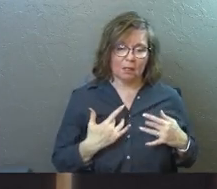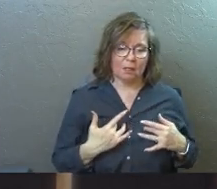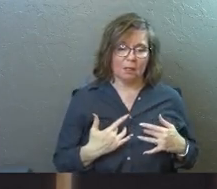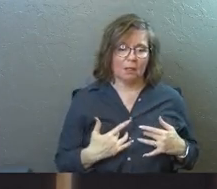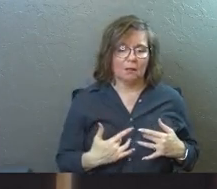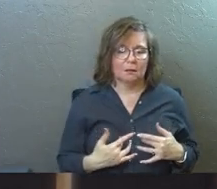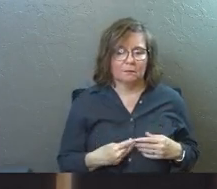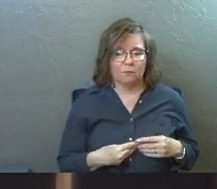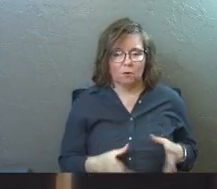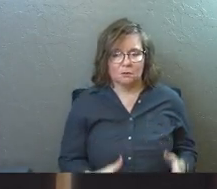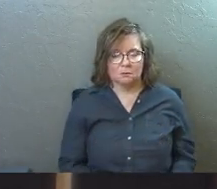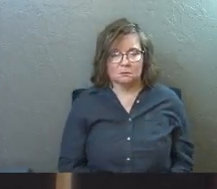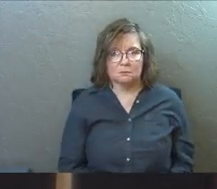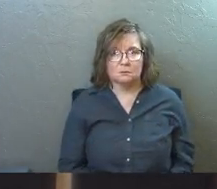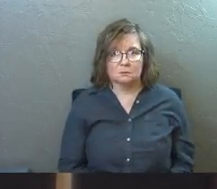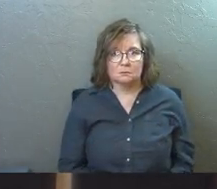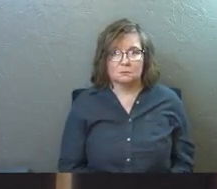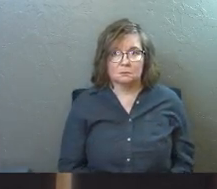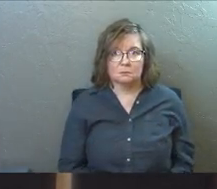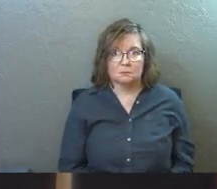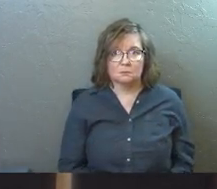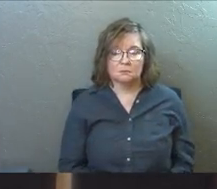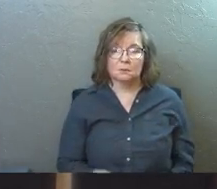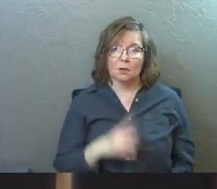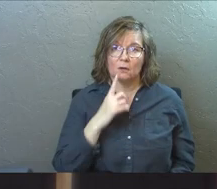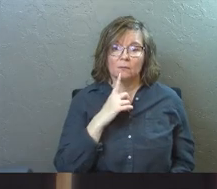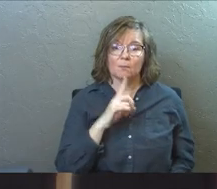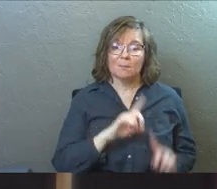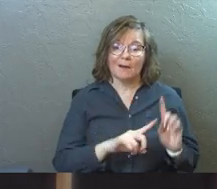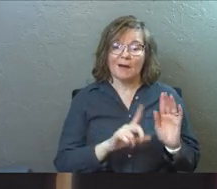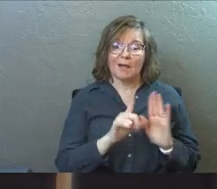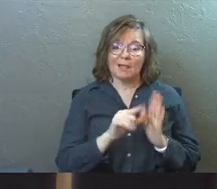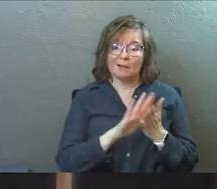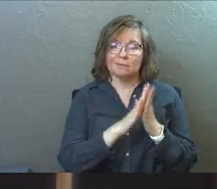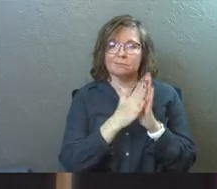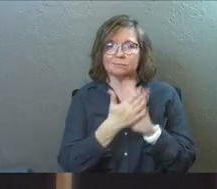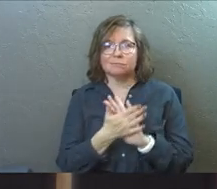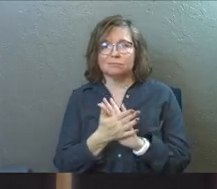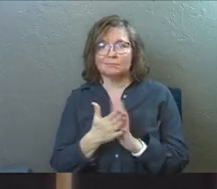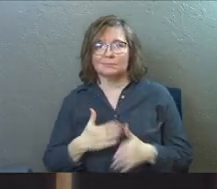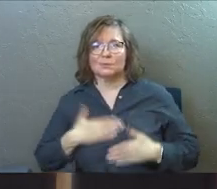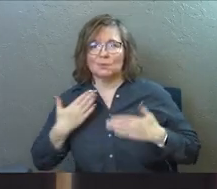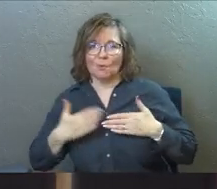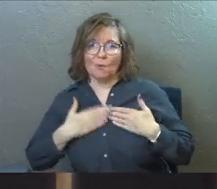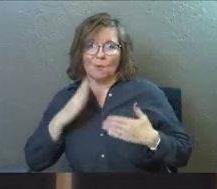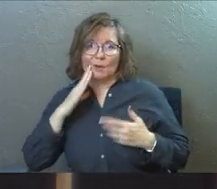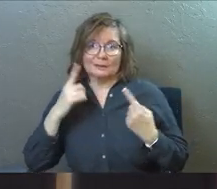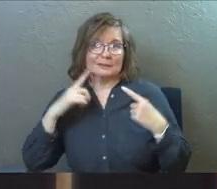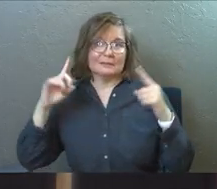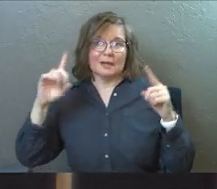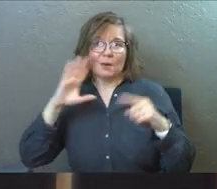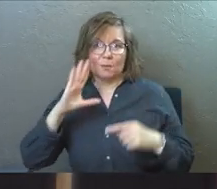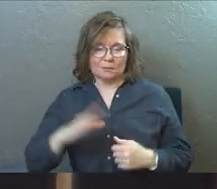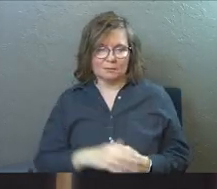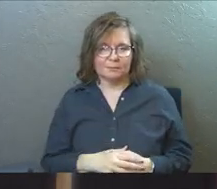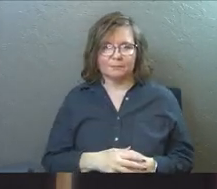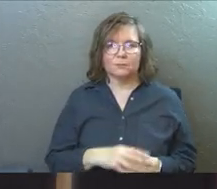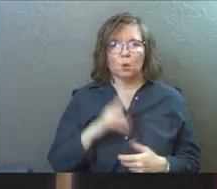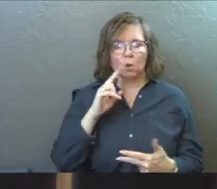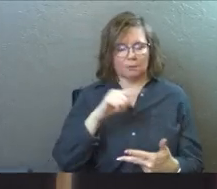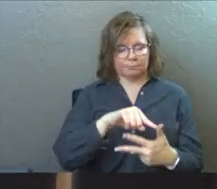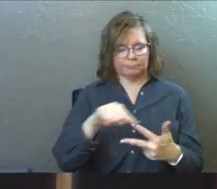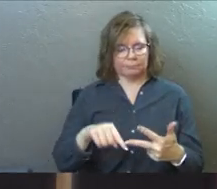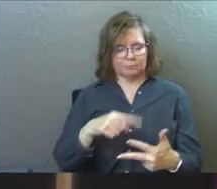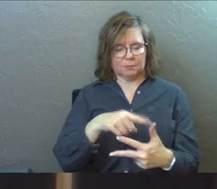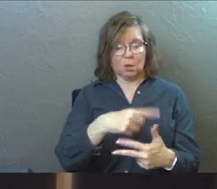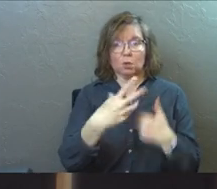loss. For in due time, you will laugh. So let's look at these words. To be poor